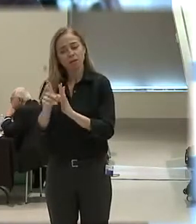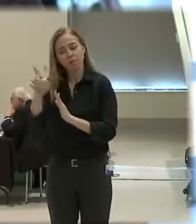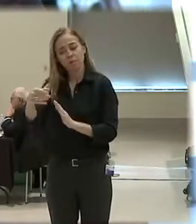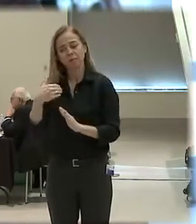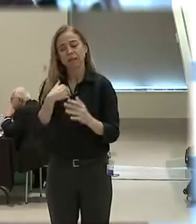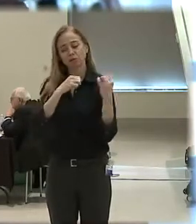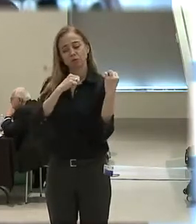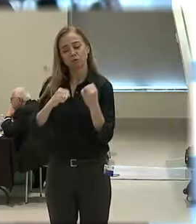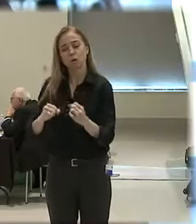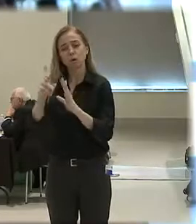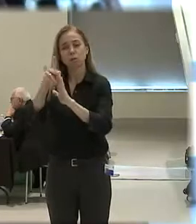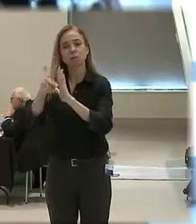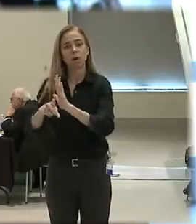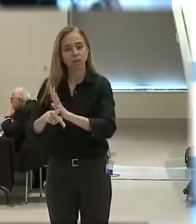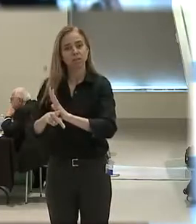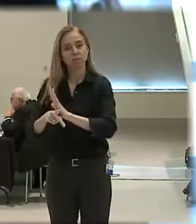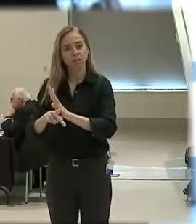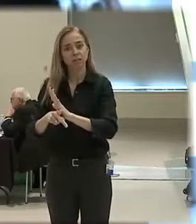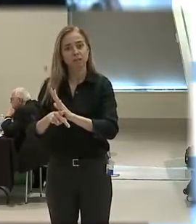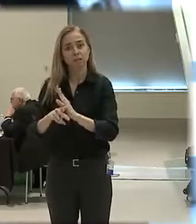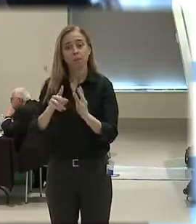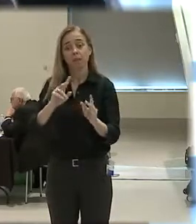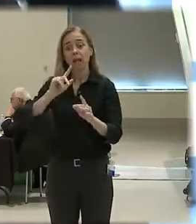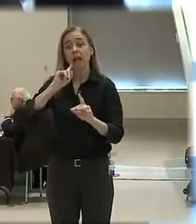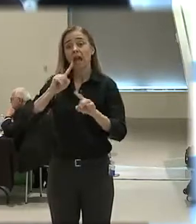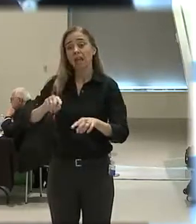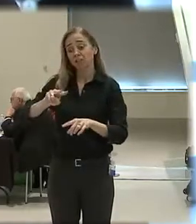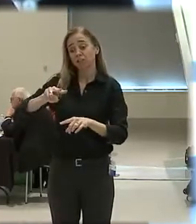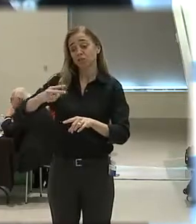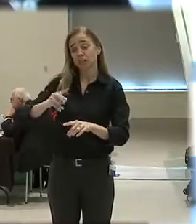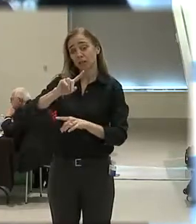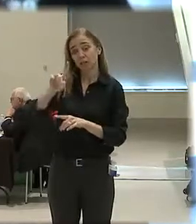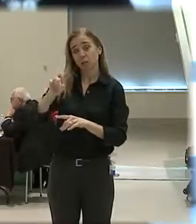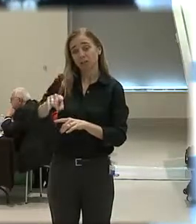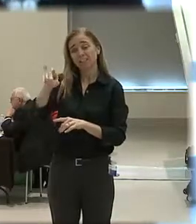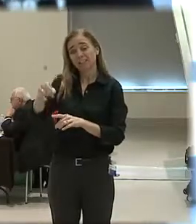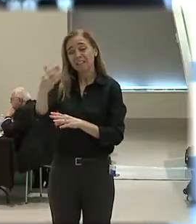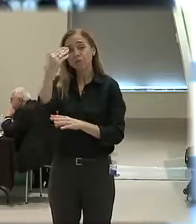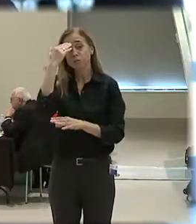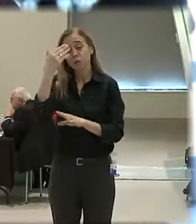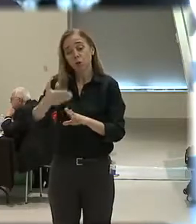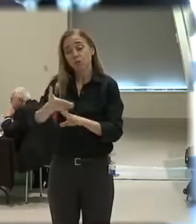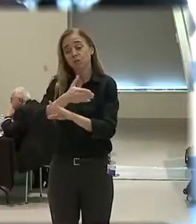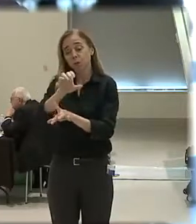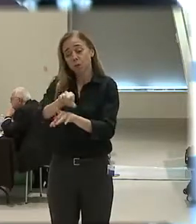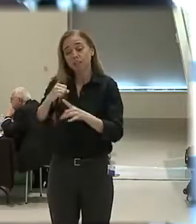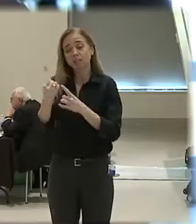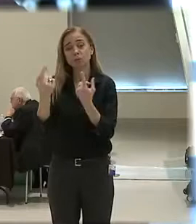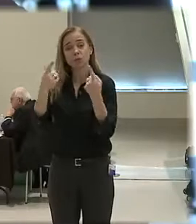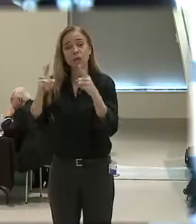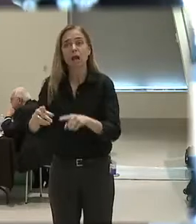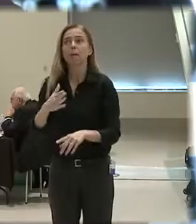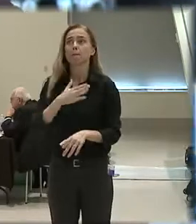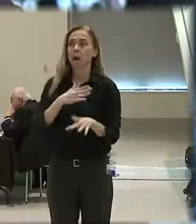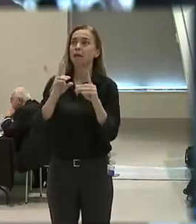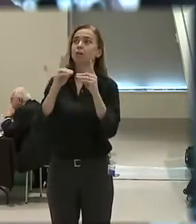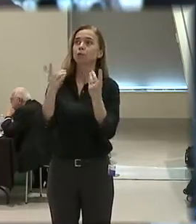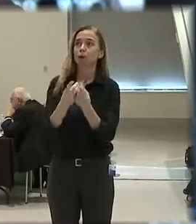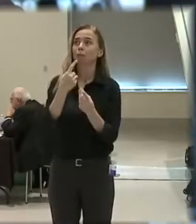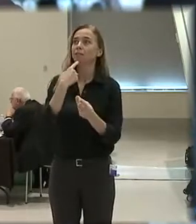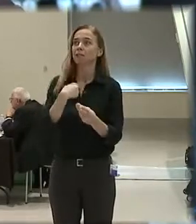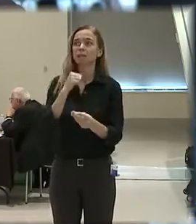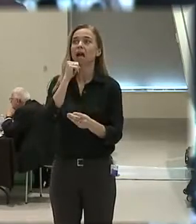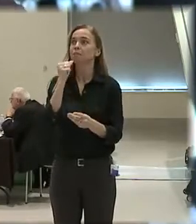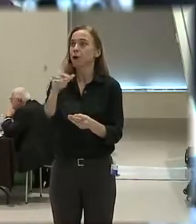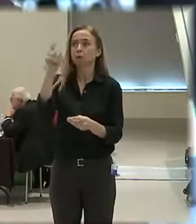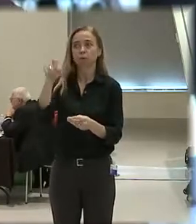strong policies. The answer to the second part of your question is they need to know that going into these situations. My department tells me I'm not supposed